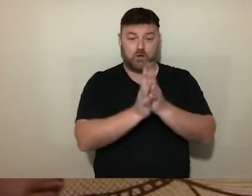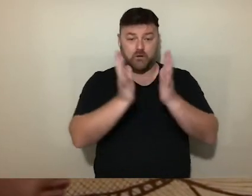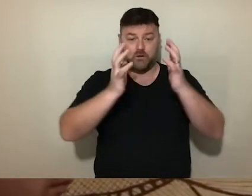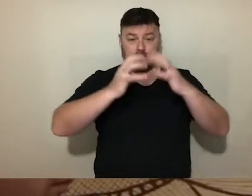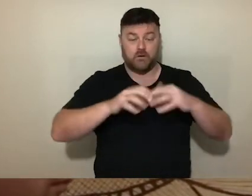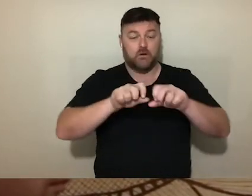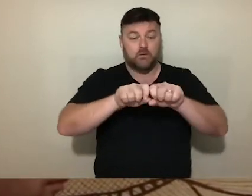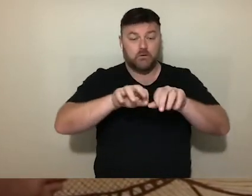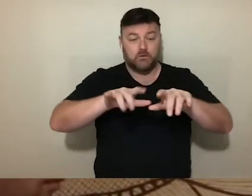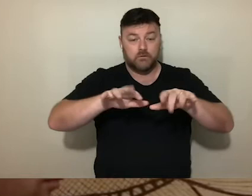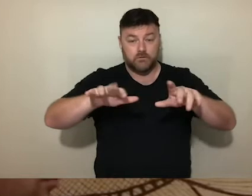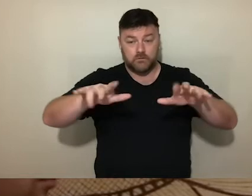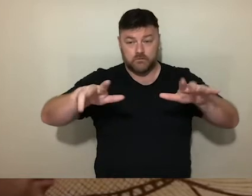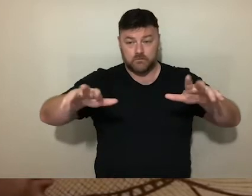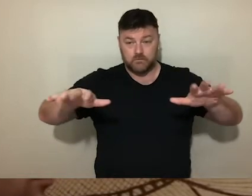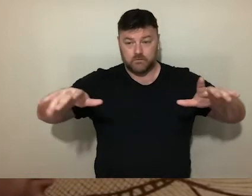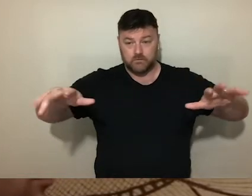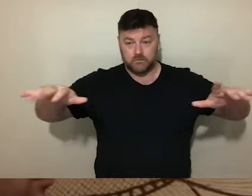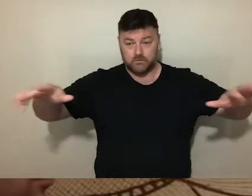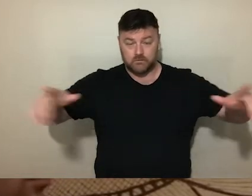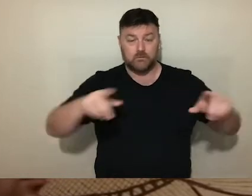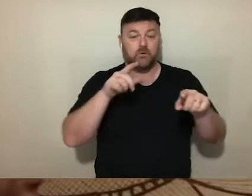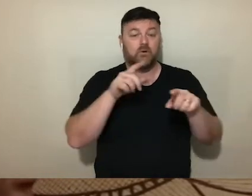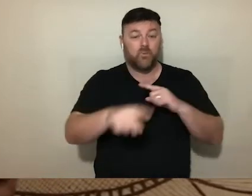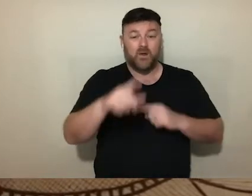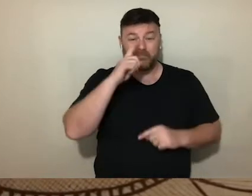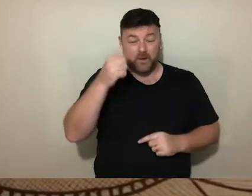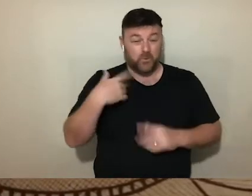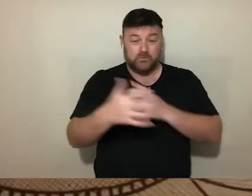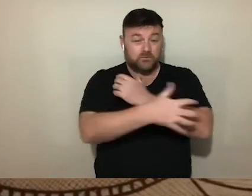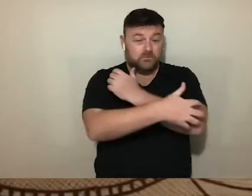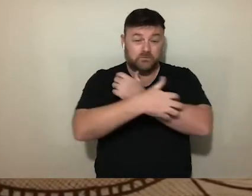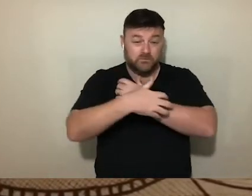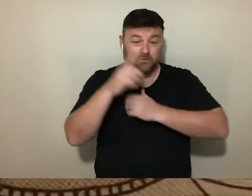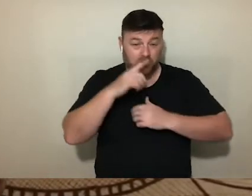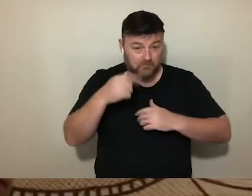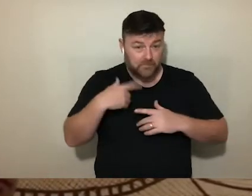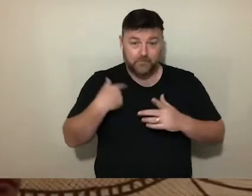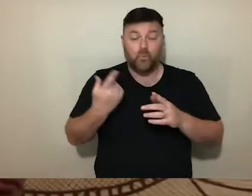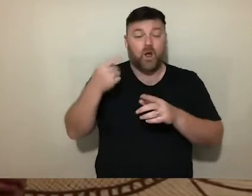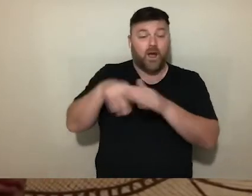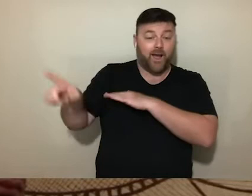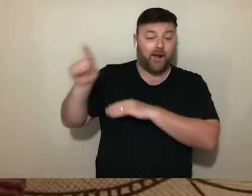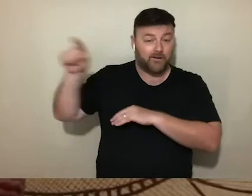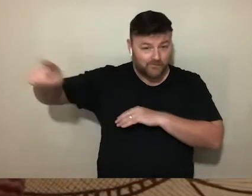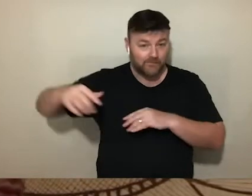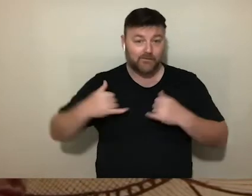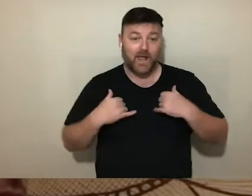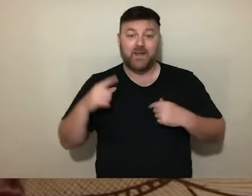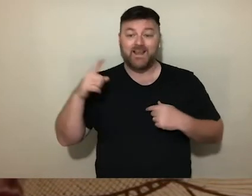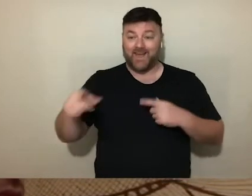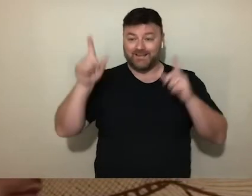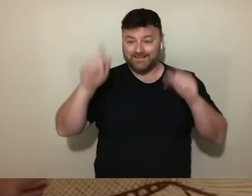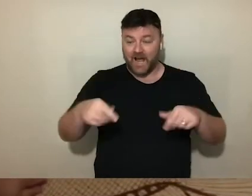Olive Grove and Nadia Chen property, where underprivileged migrants who had been excluded from the camp had erected their own precarious abodes.